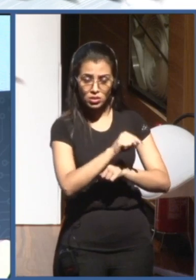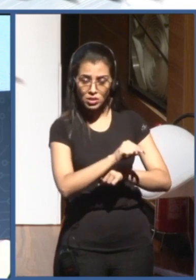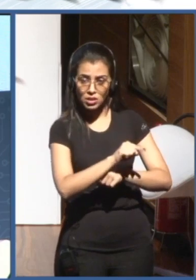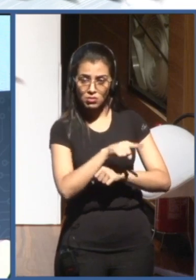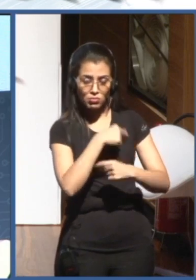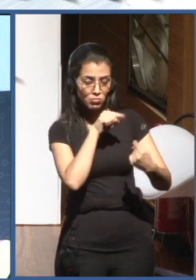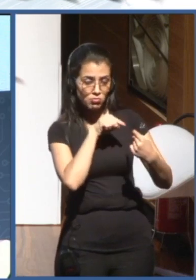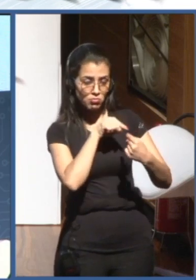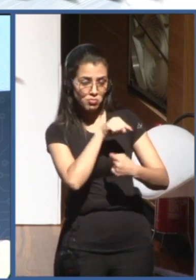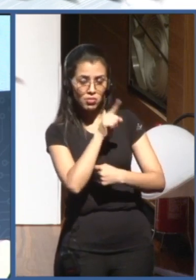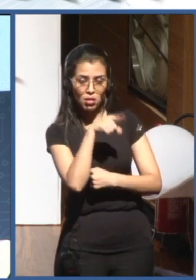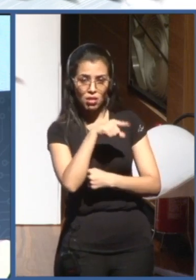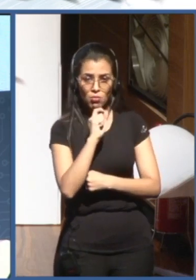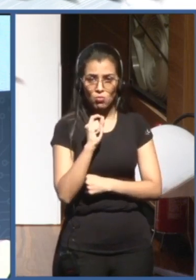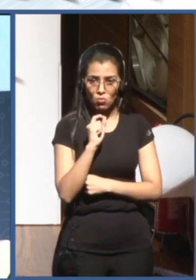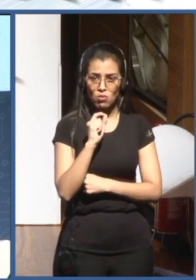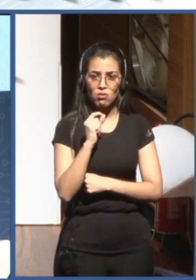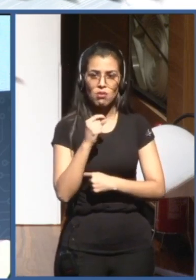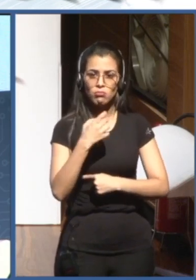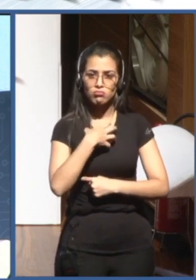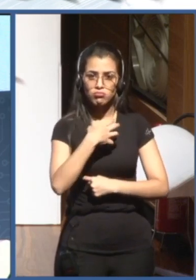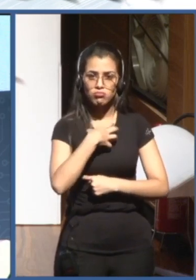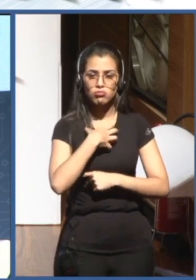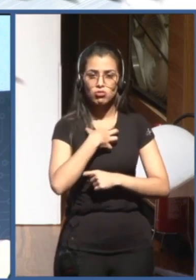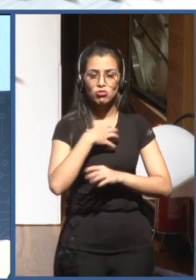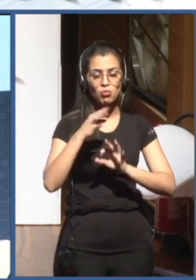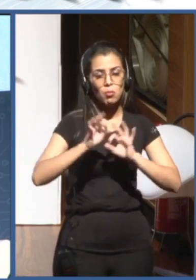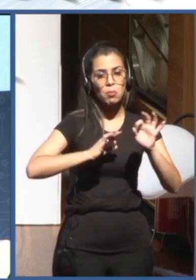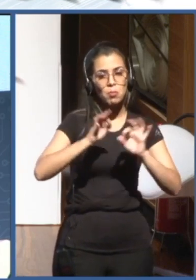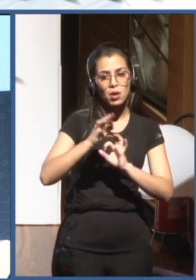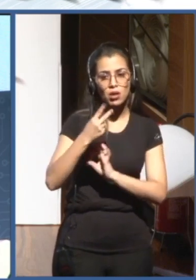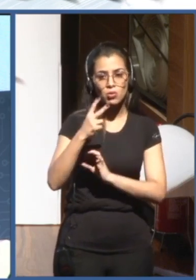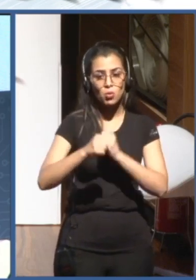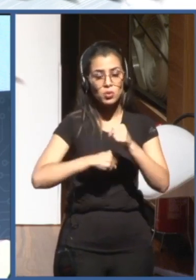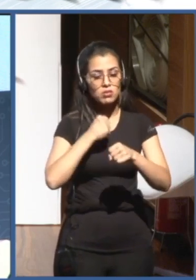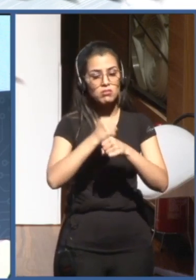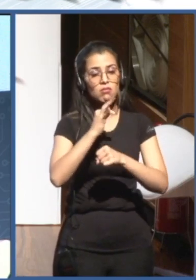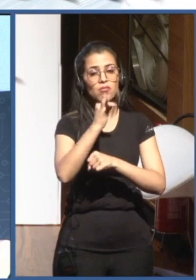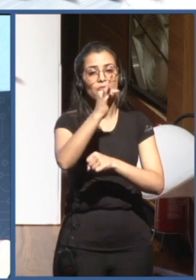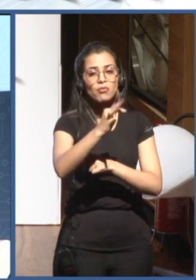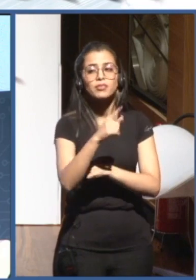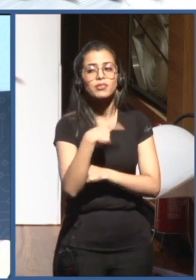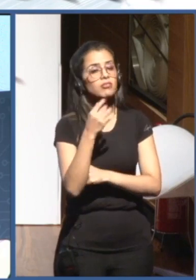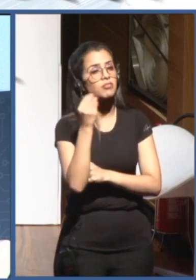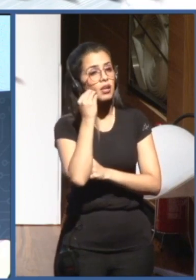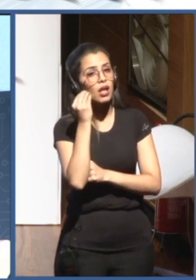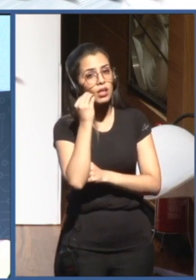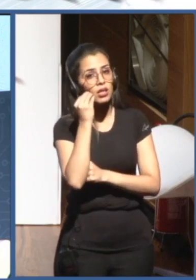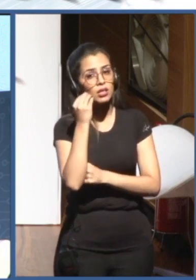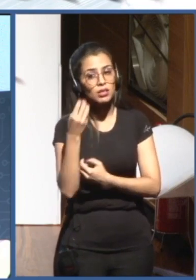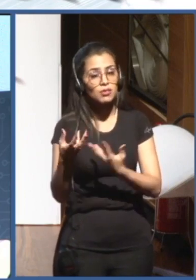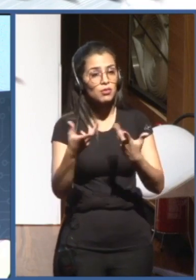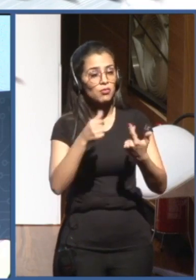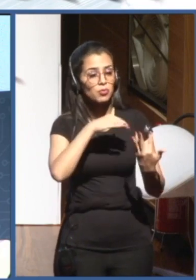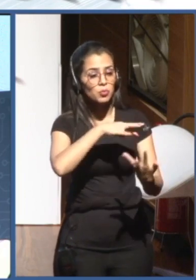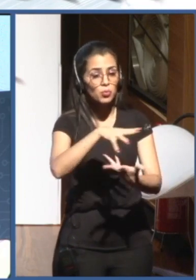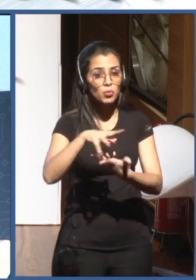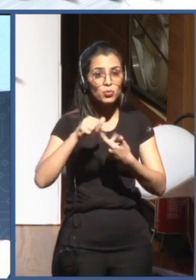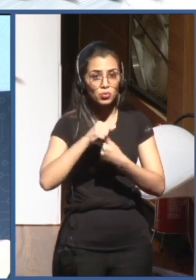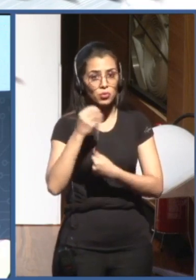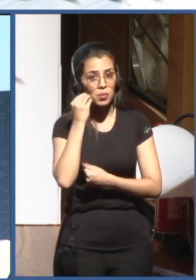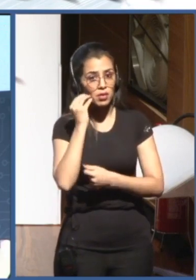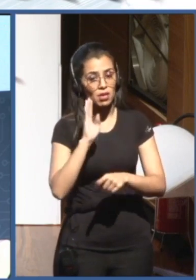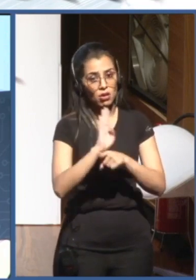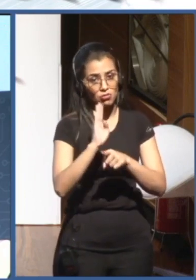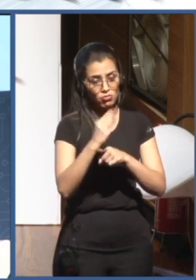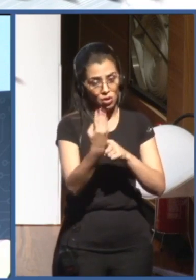probably, hopefully. And, as I said, we will be inviting the whole world to cooperate with us. And